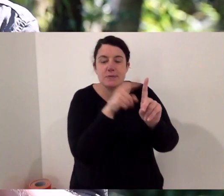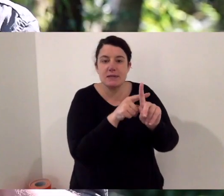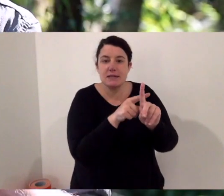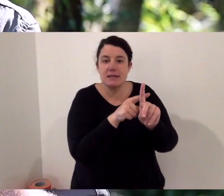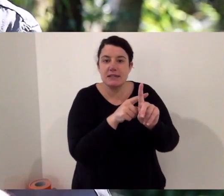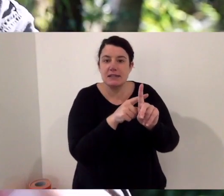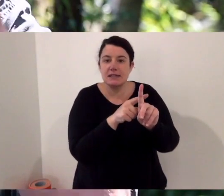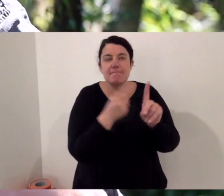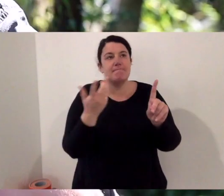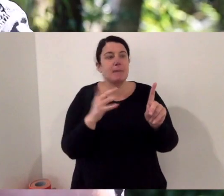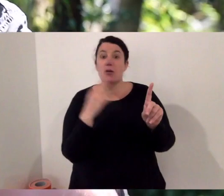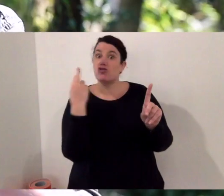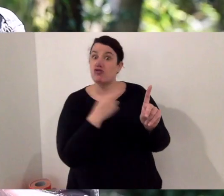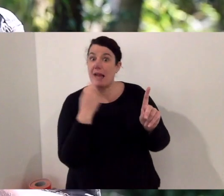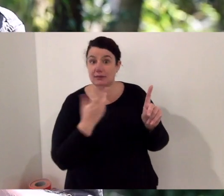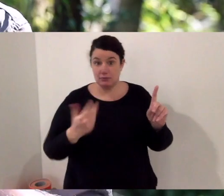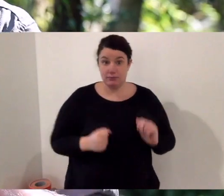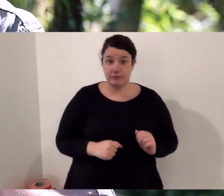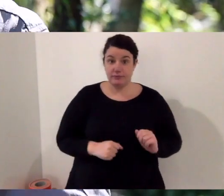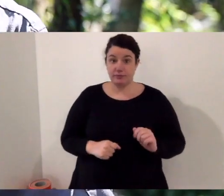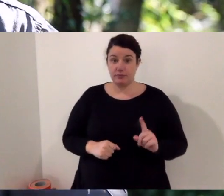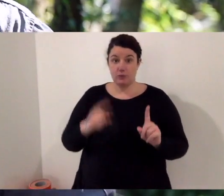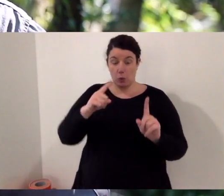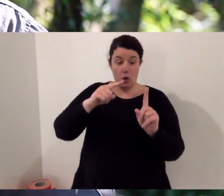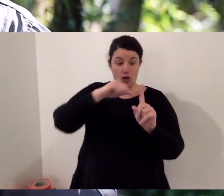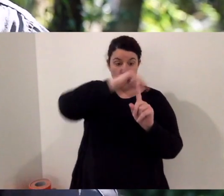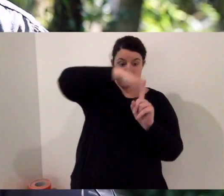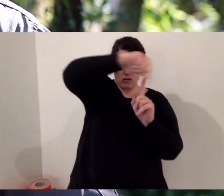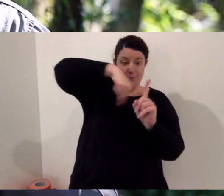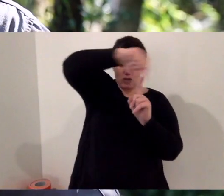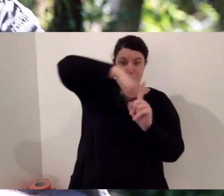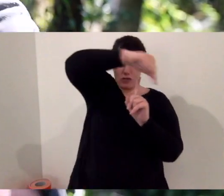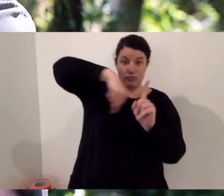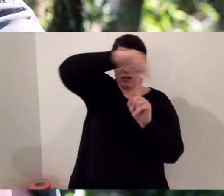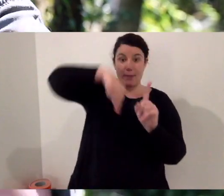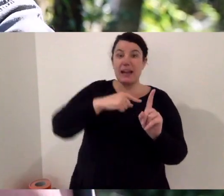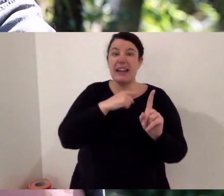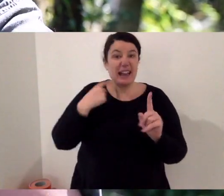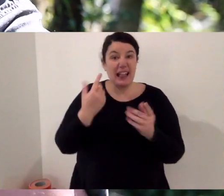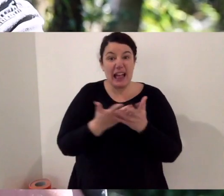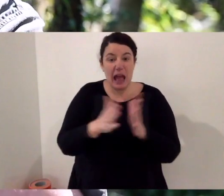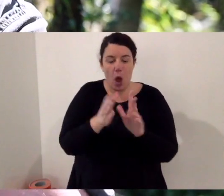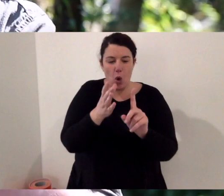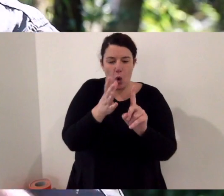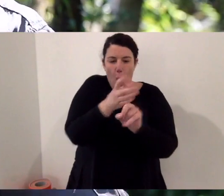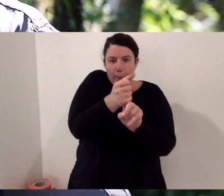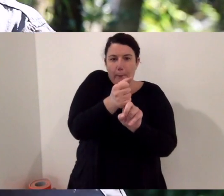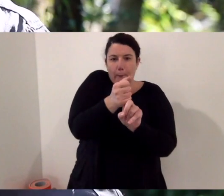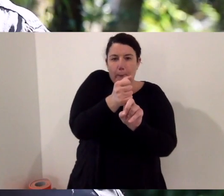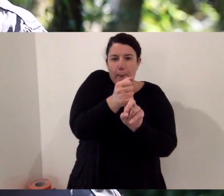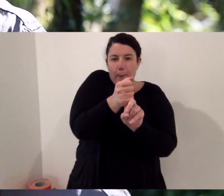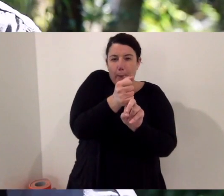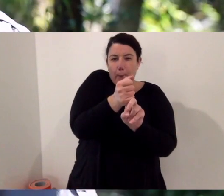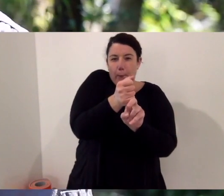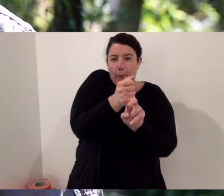all their senses, their sight, their taste, their heat pits, and they've grabbed, let's say a rat. Now they've got to wrap that rat up. And the way that they